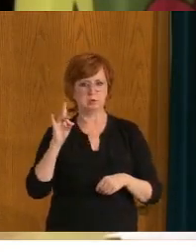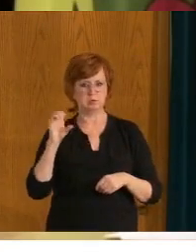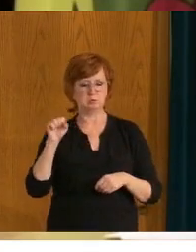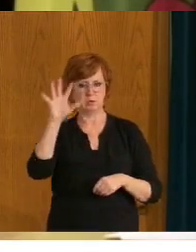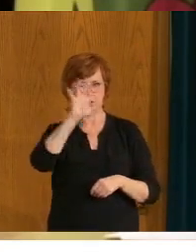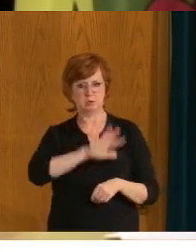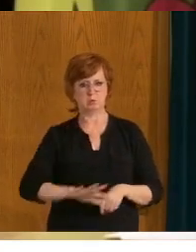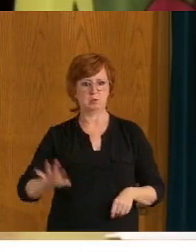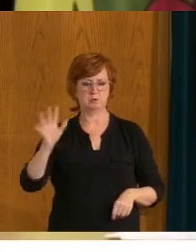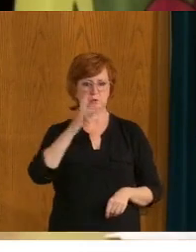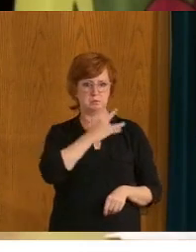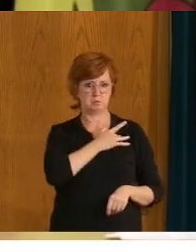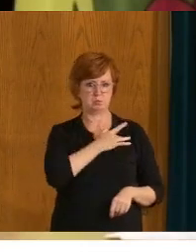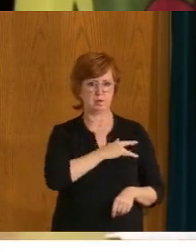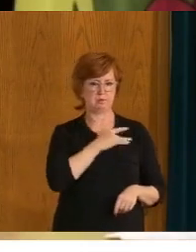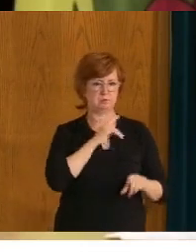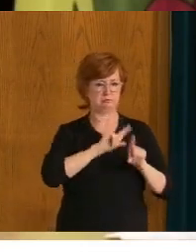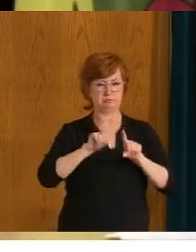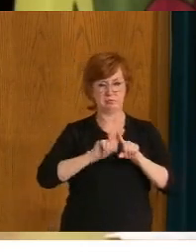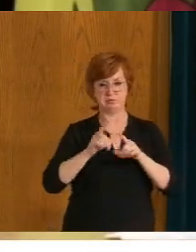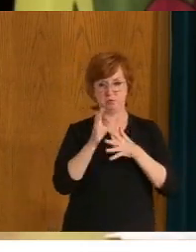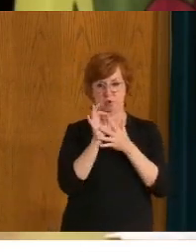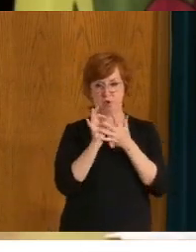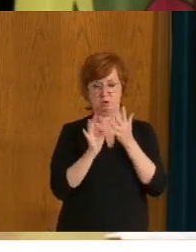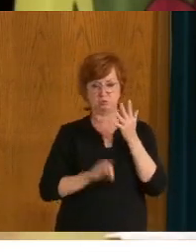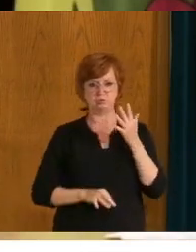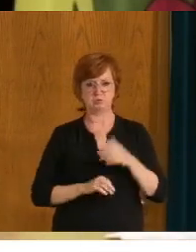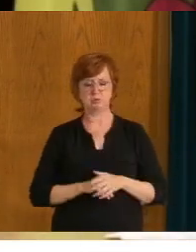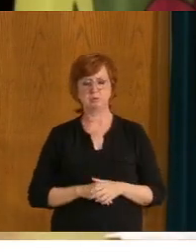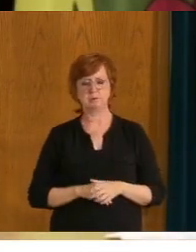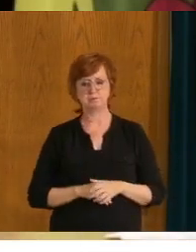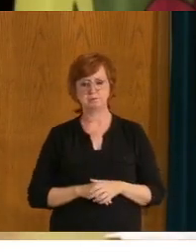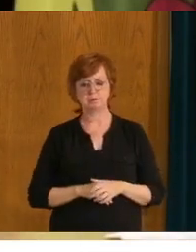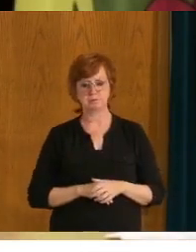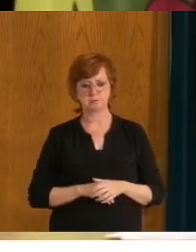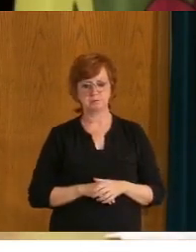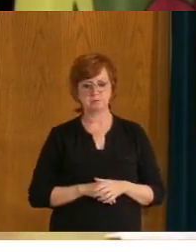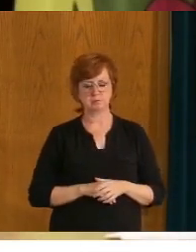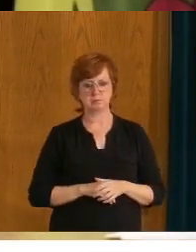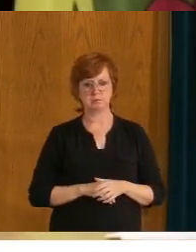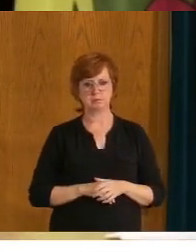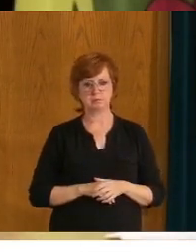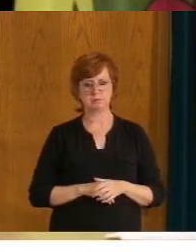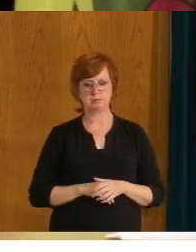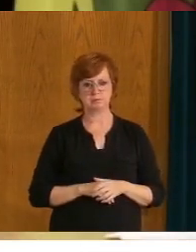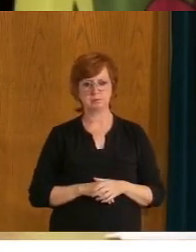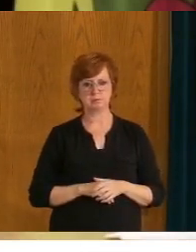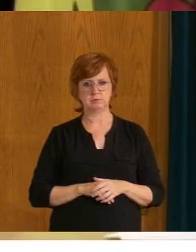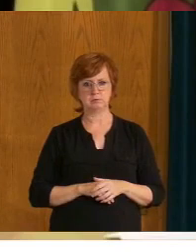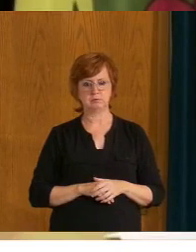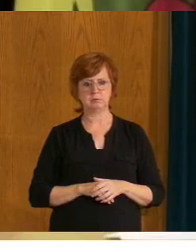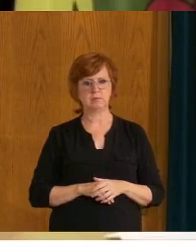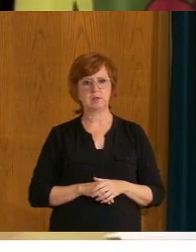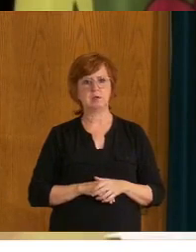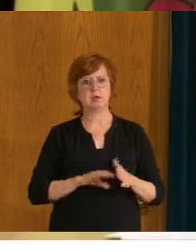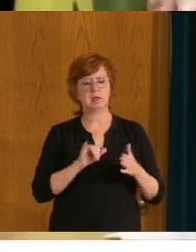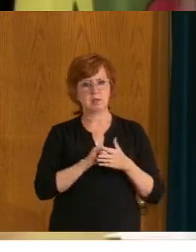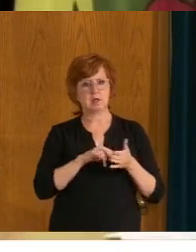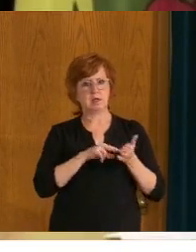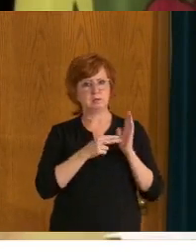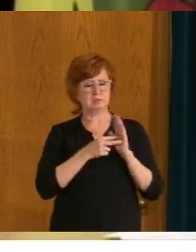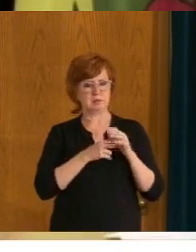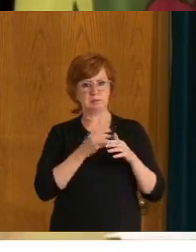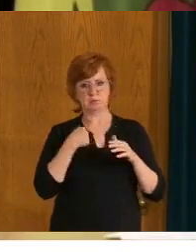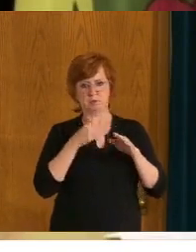that all of those have into, uh, so many communities, uh, across, across Saskatchewan, which is allowing us to achieve those 20,000